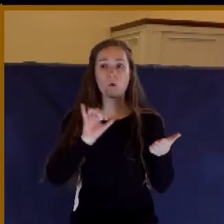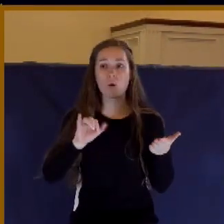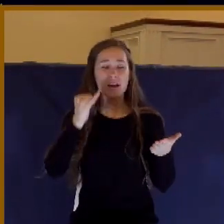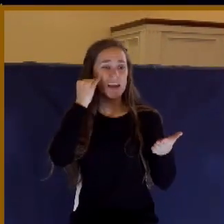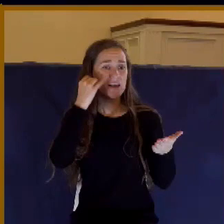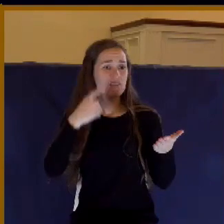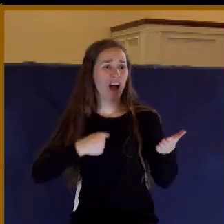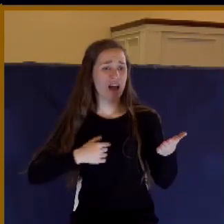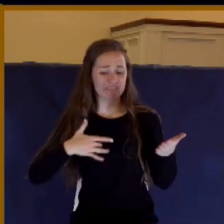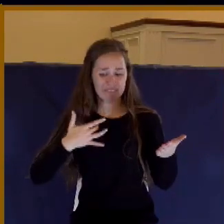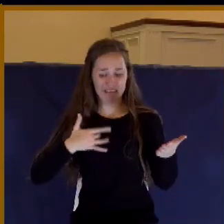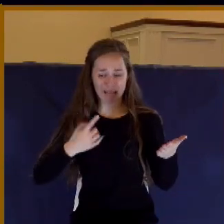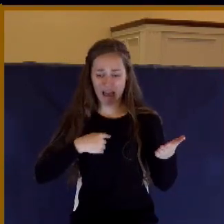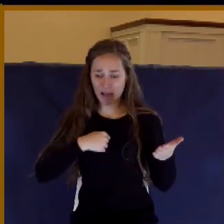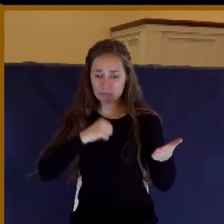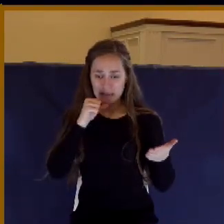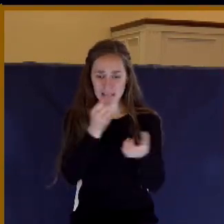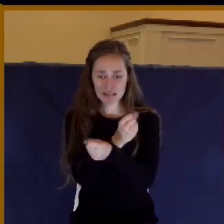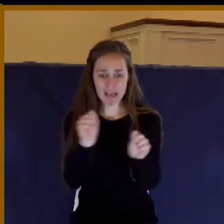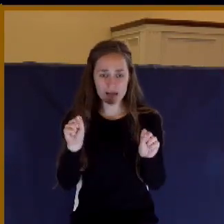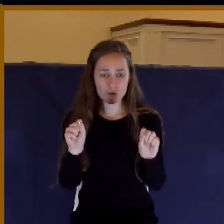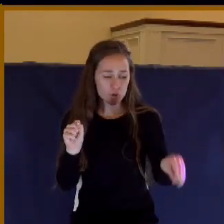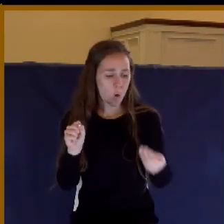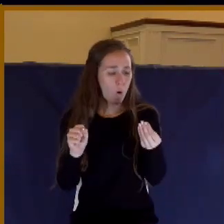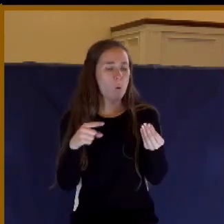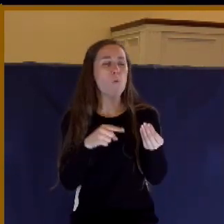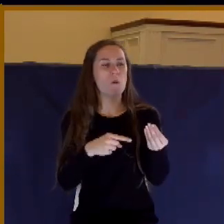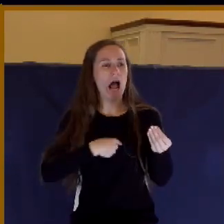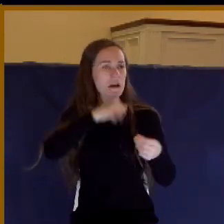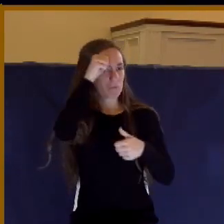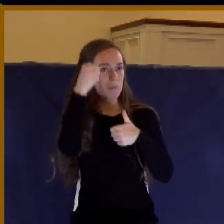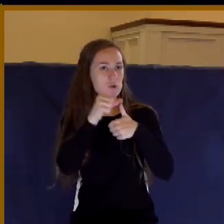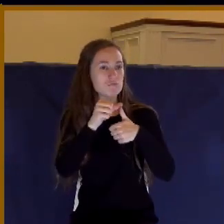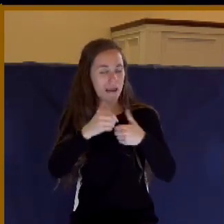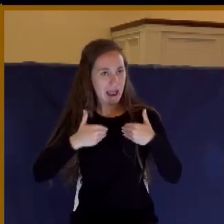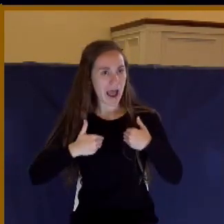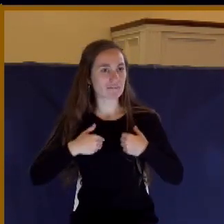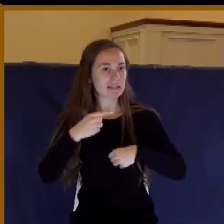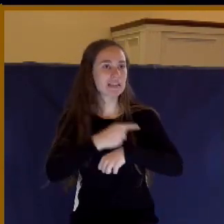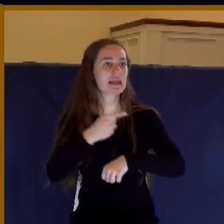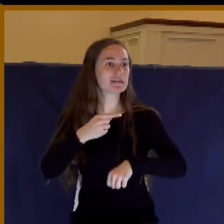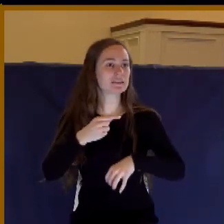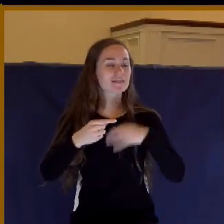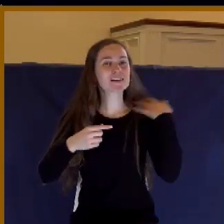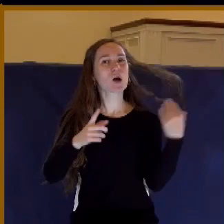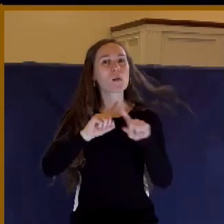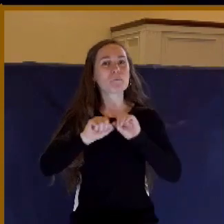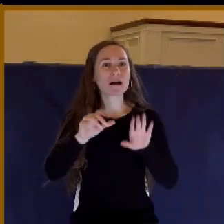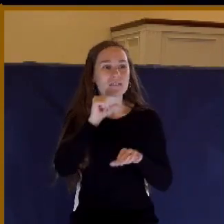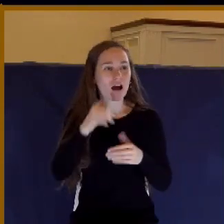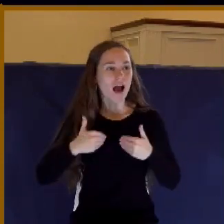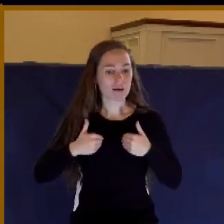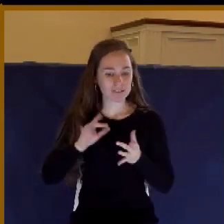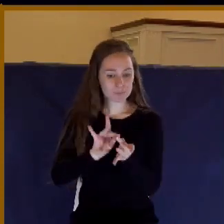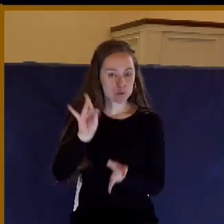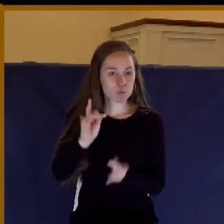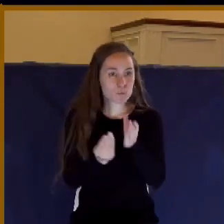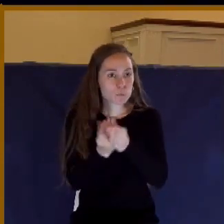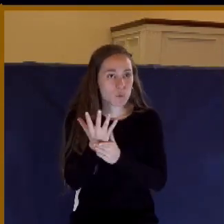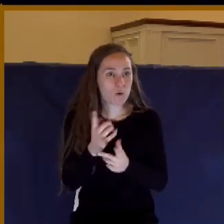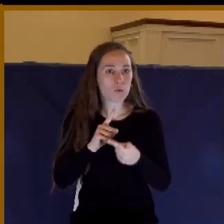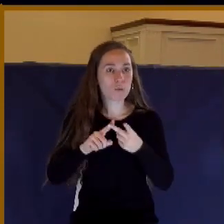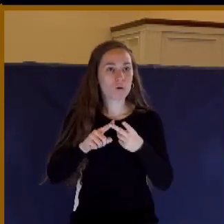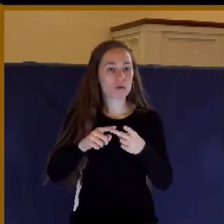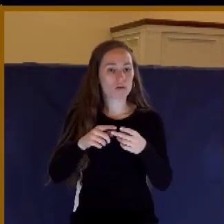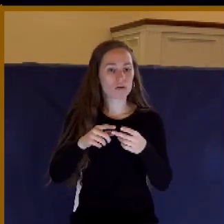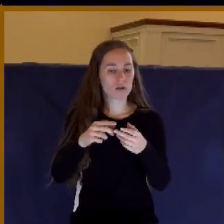I remember. There's no change in their life. There's no spiritual growth. There's no sanctification. There's no pursuing